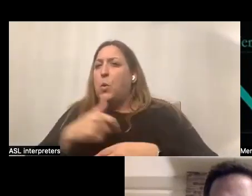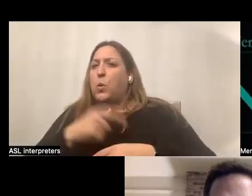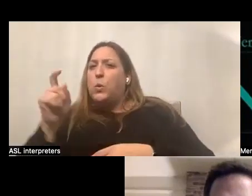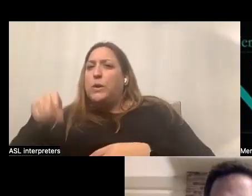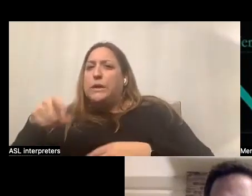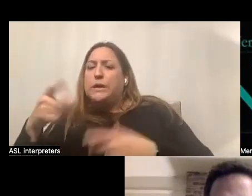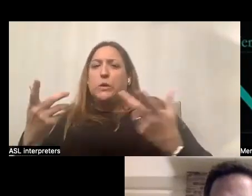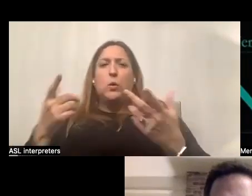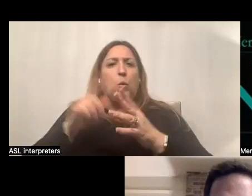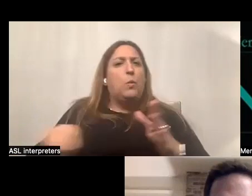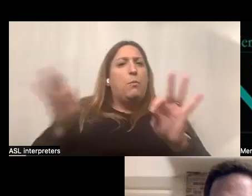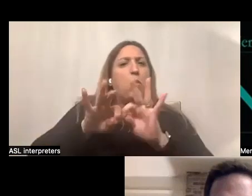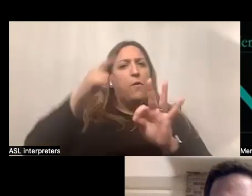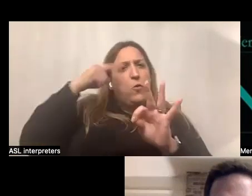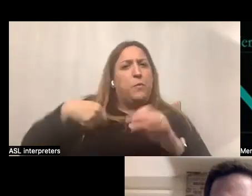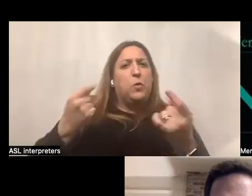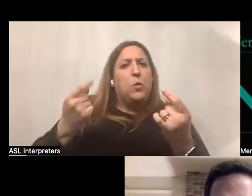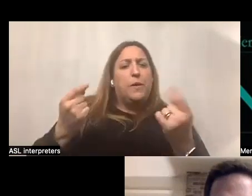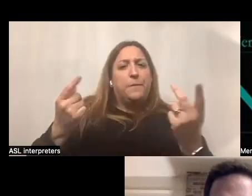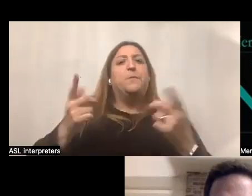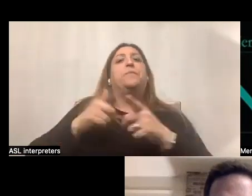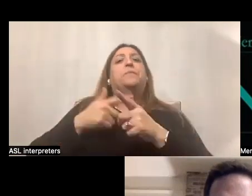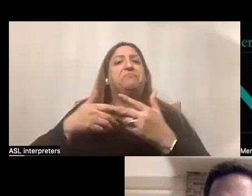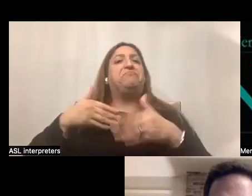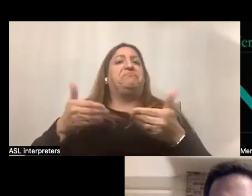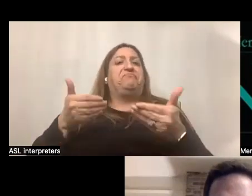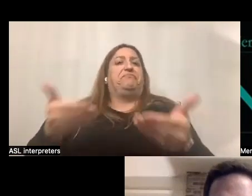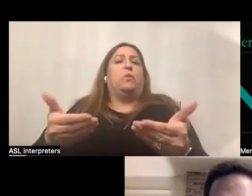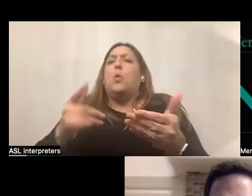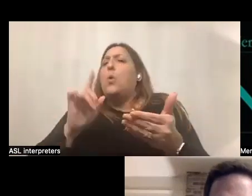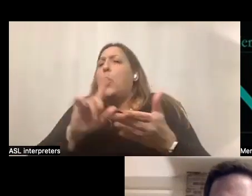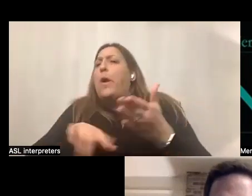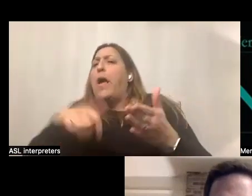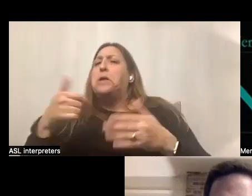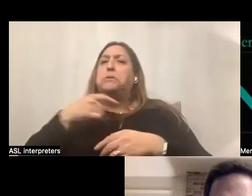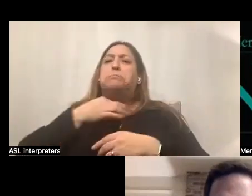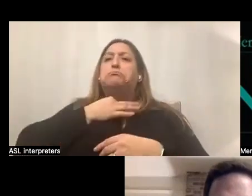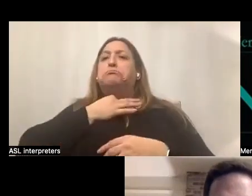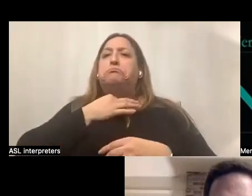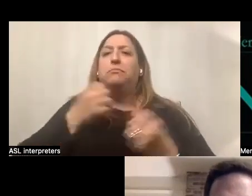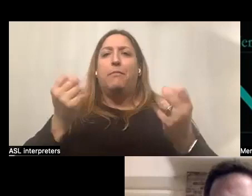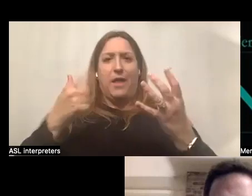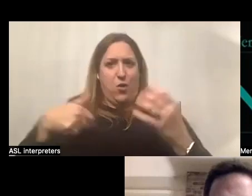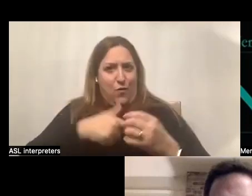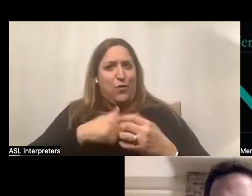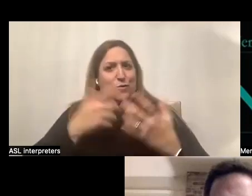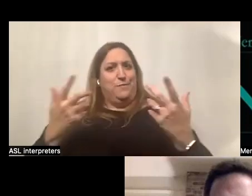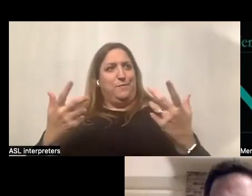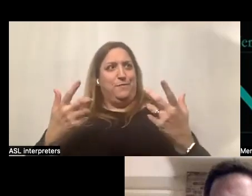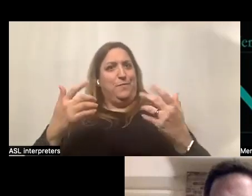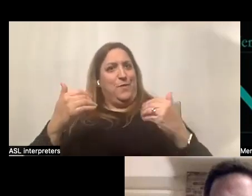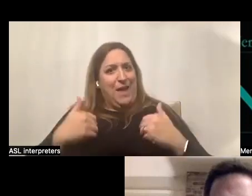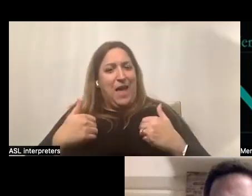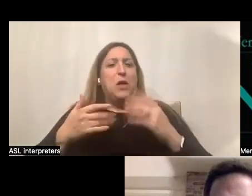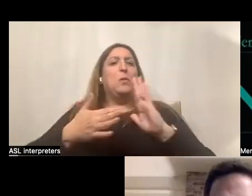what's important for me? And then it goes into the, but what else is there? And for many of us, when, when we've had that occasion